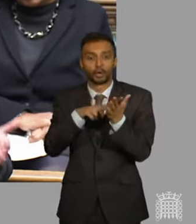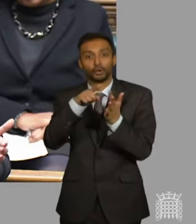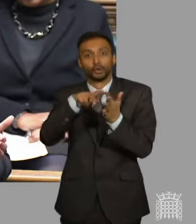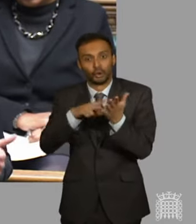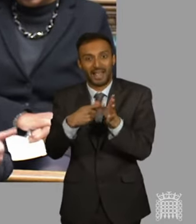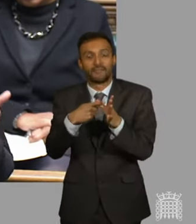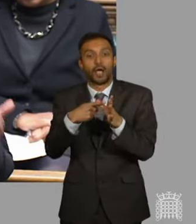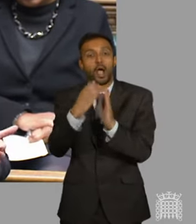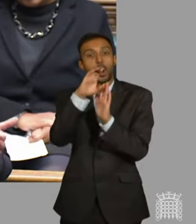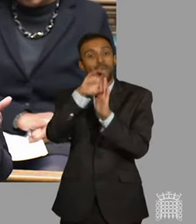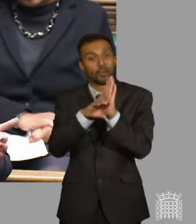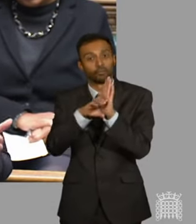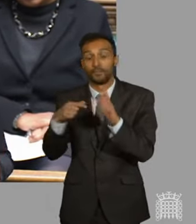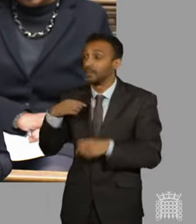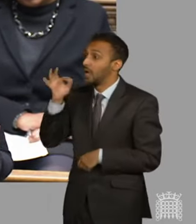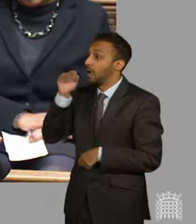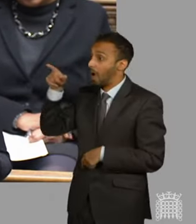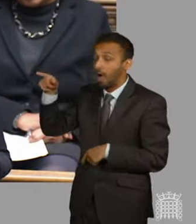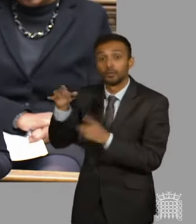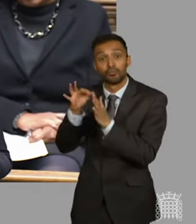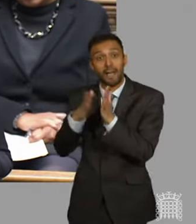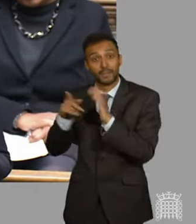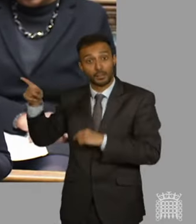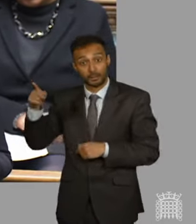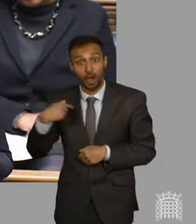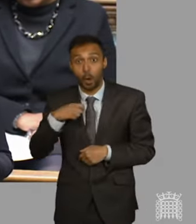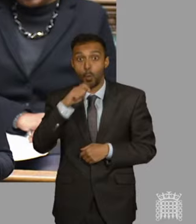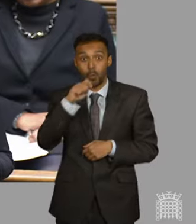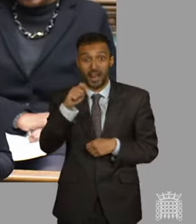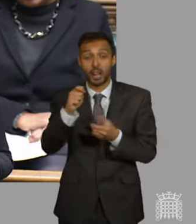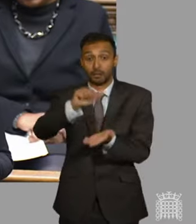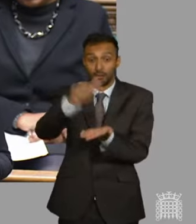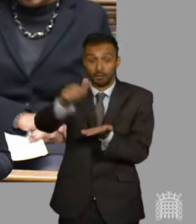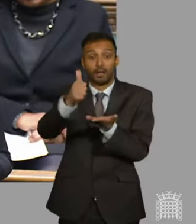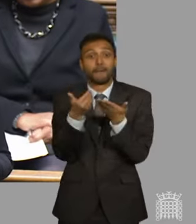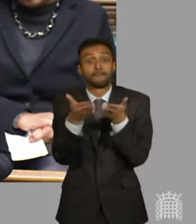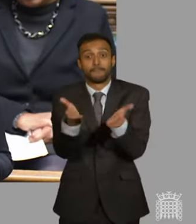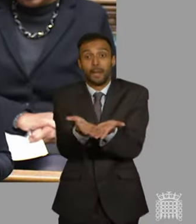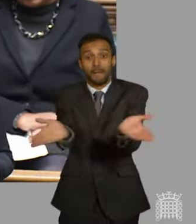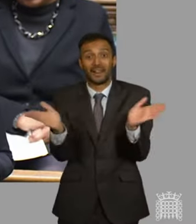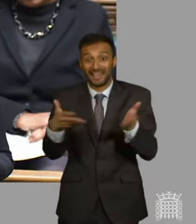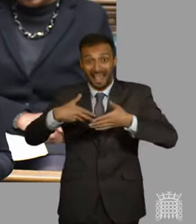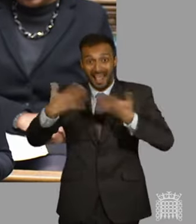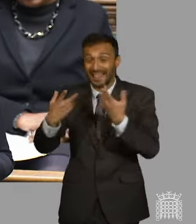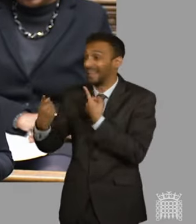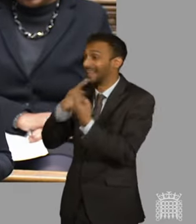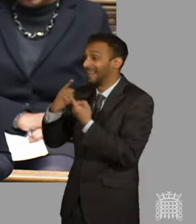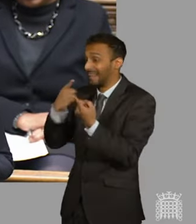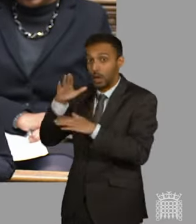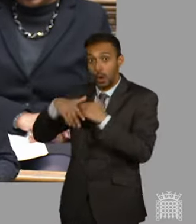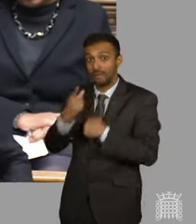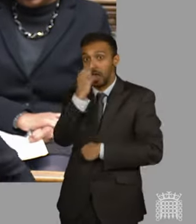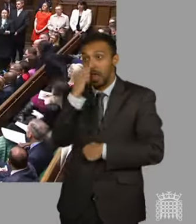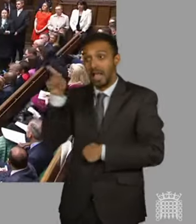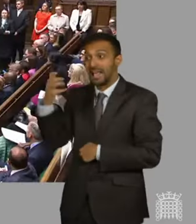and received on suspected breaches of international law by Israel and the implications for UK policy, including relevant arms